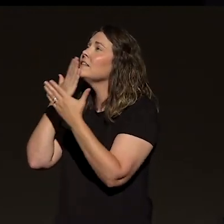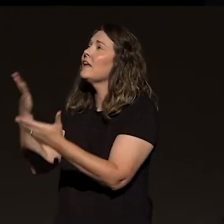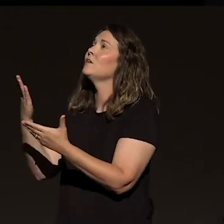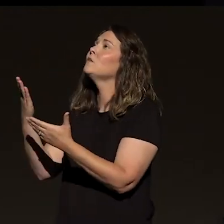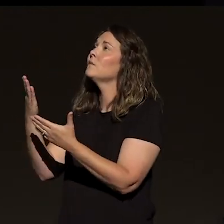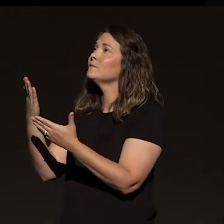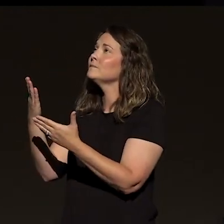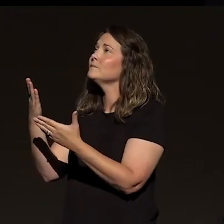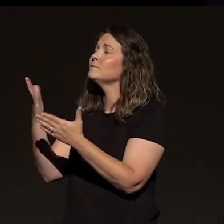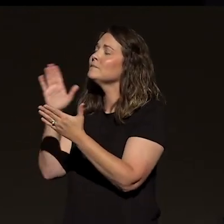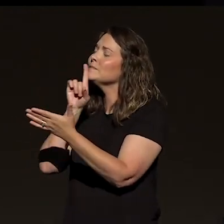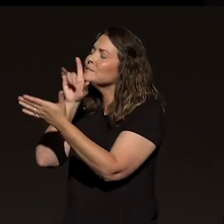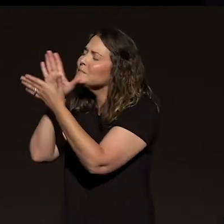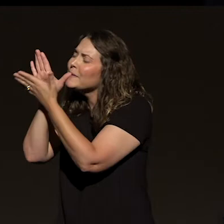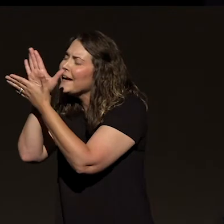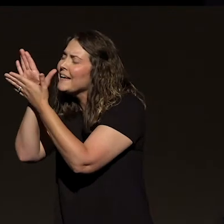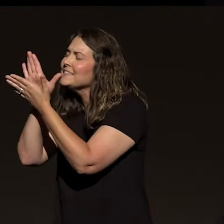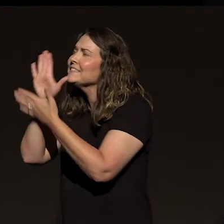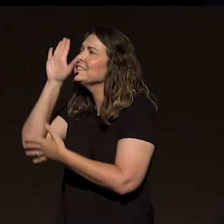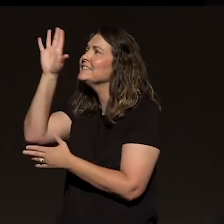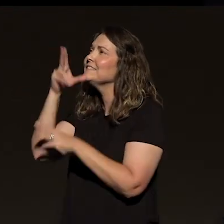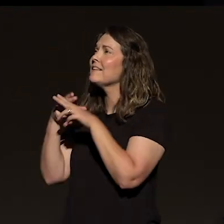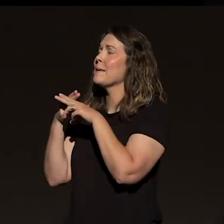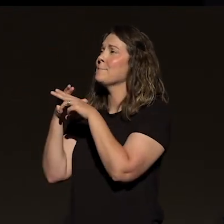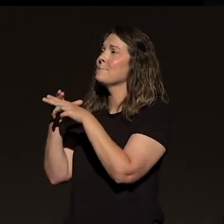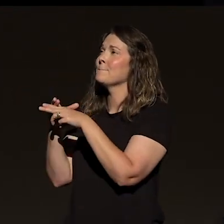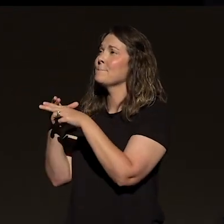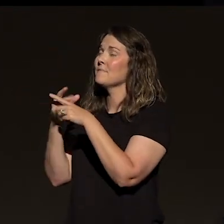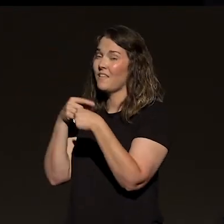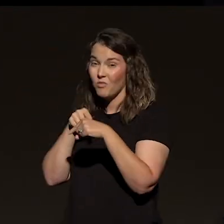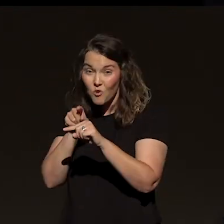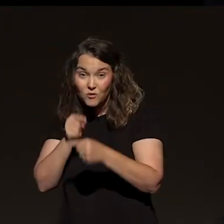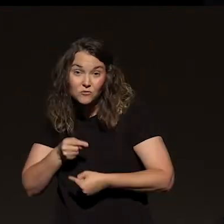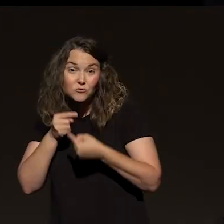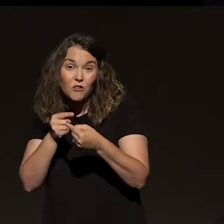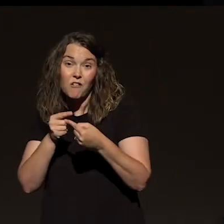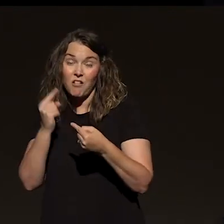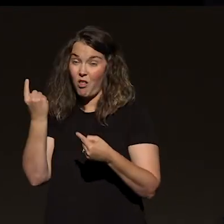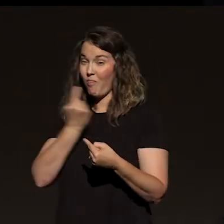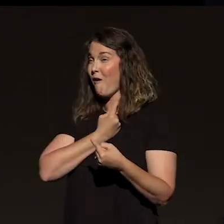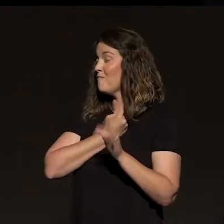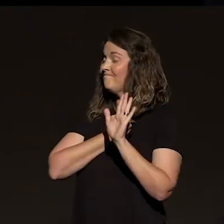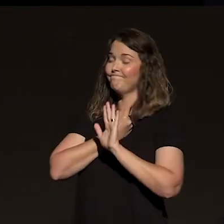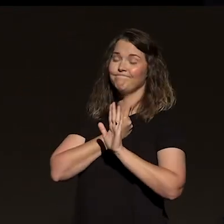Would you praise him that even in the midst of the fire, you've not been alone?